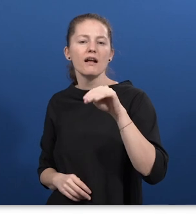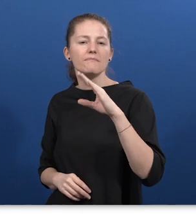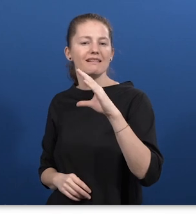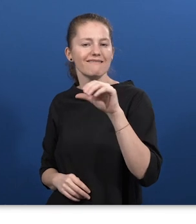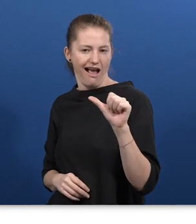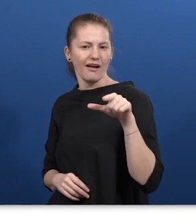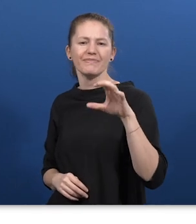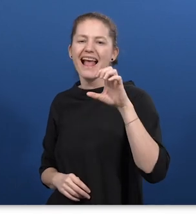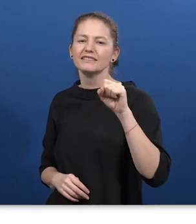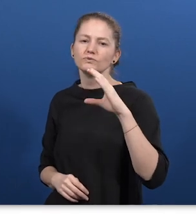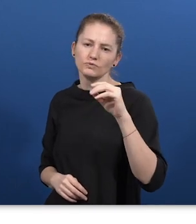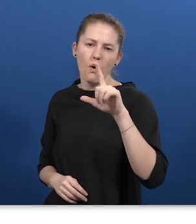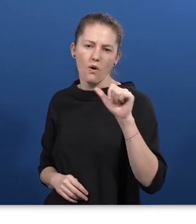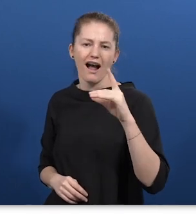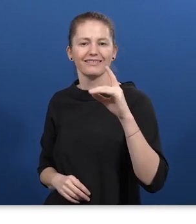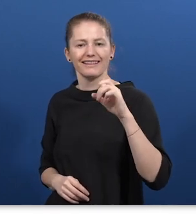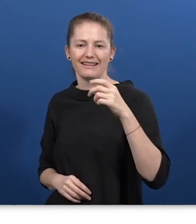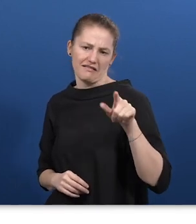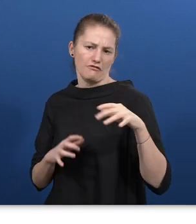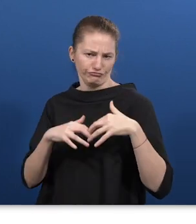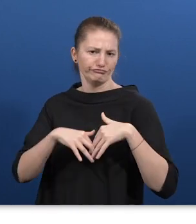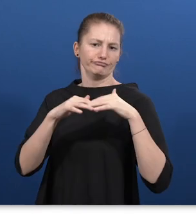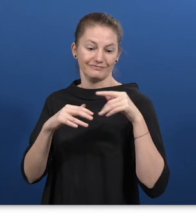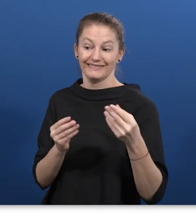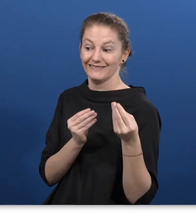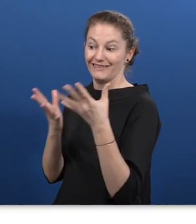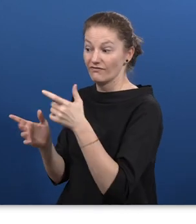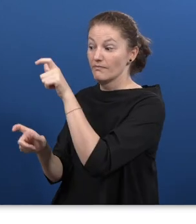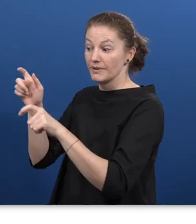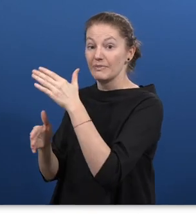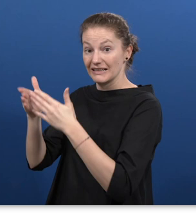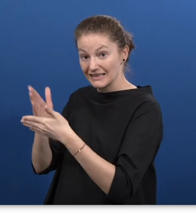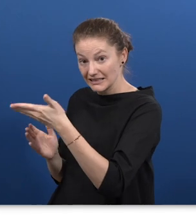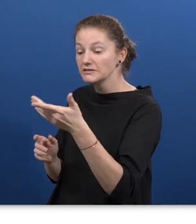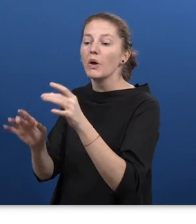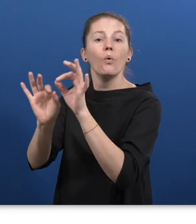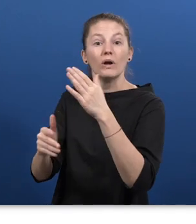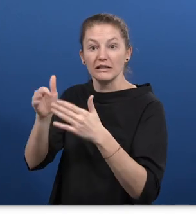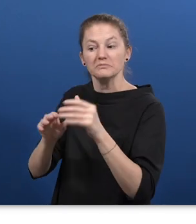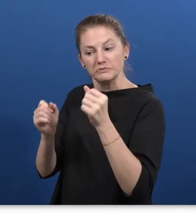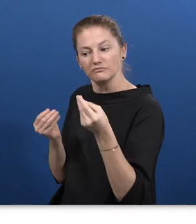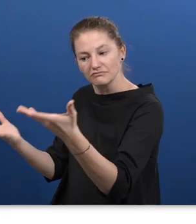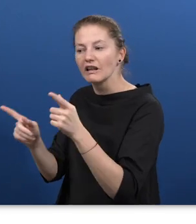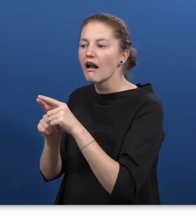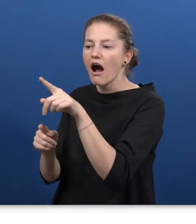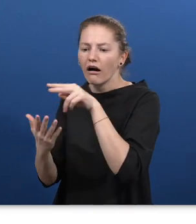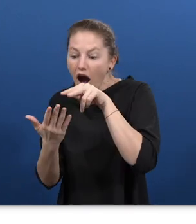opportunity to be informed when, where and with what accessibility features cultural programs are taking place in cities across Brazil.